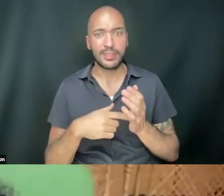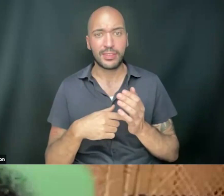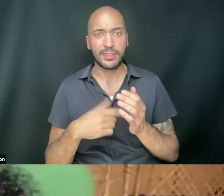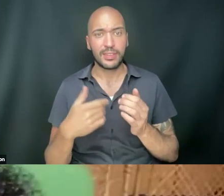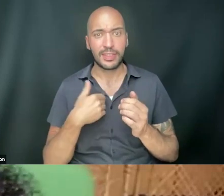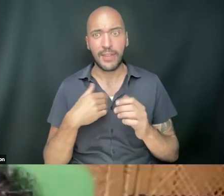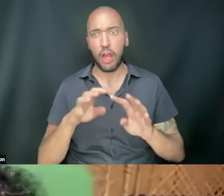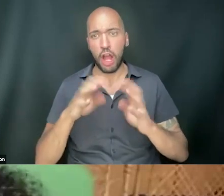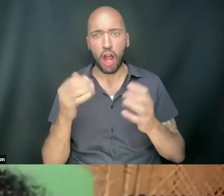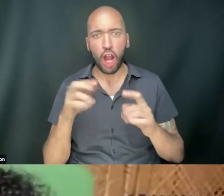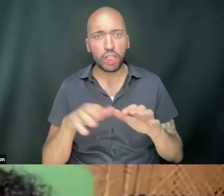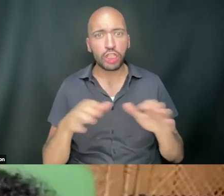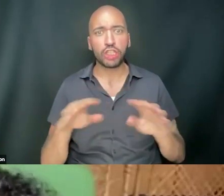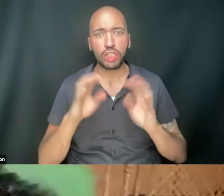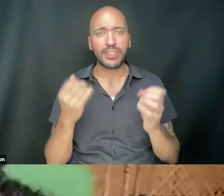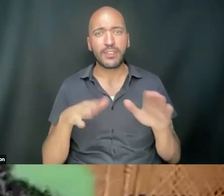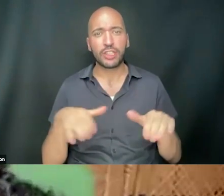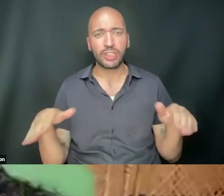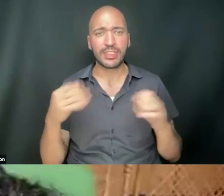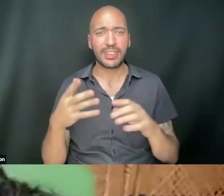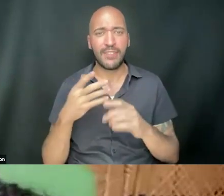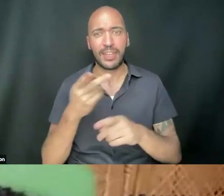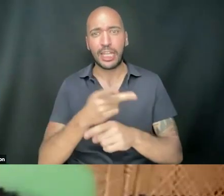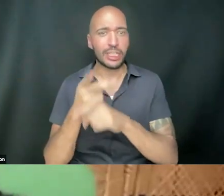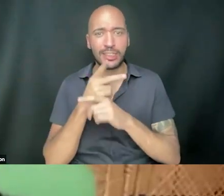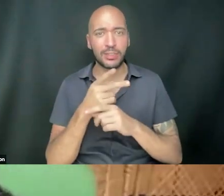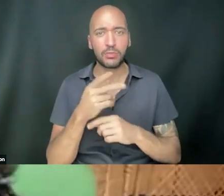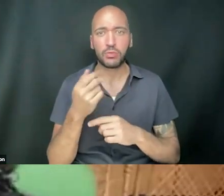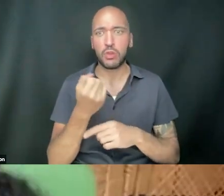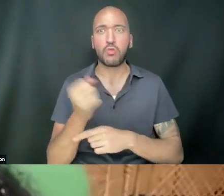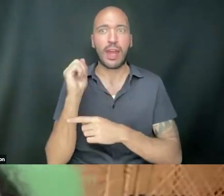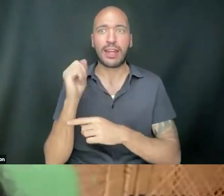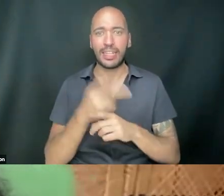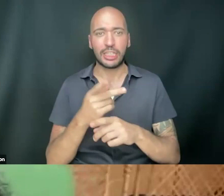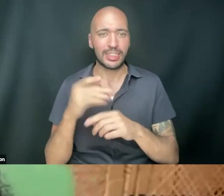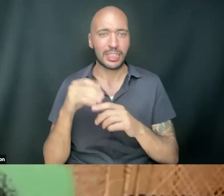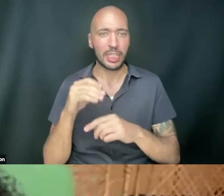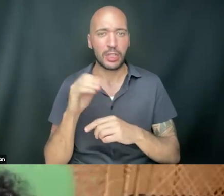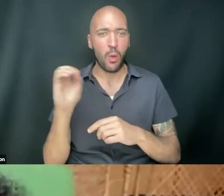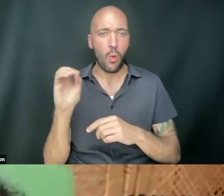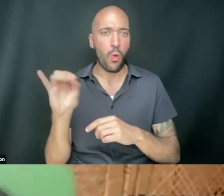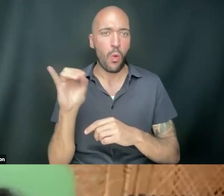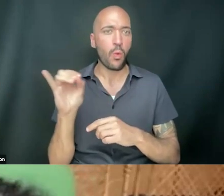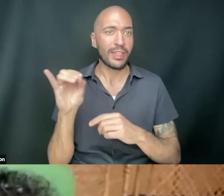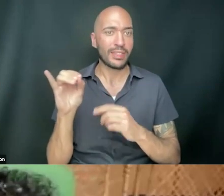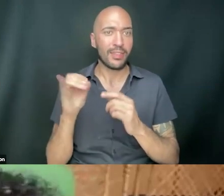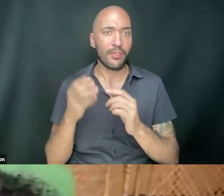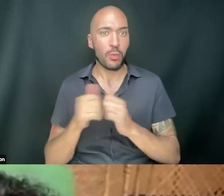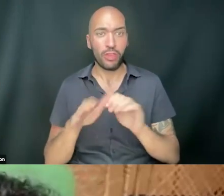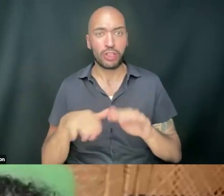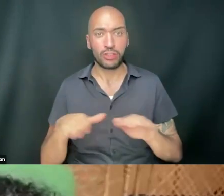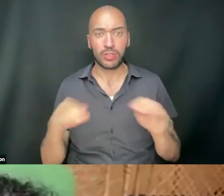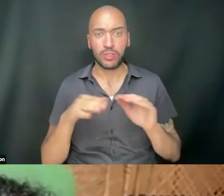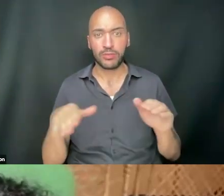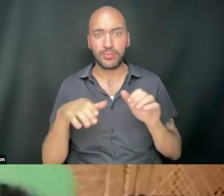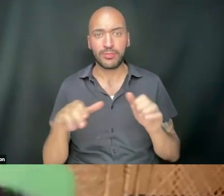there was a circle, and there was a lot of children there, and there was a lot of caretakers, was radical caretakers in Oakland. That were there with the children, and the children